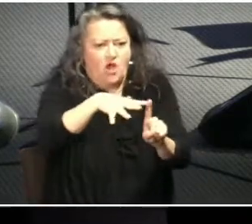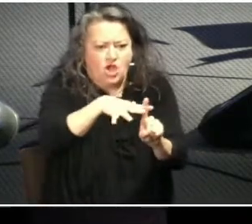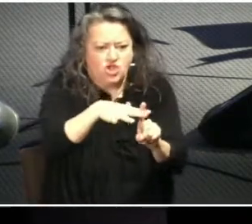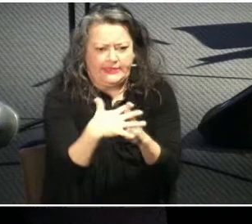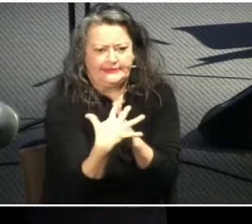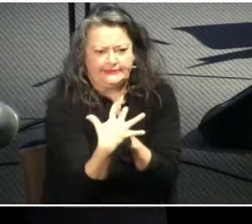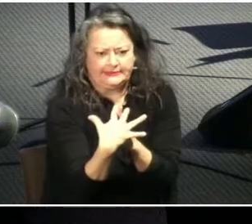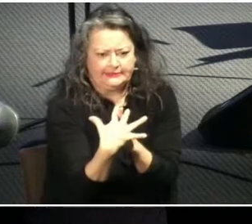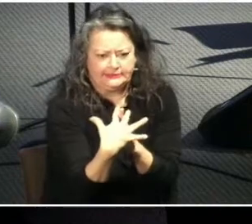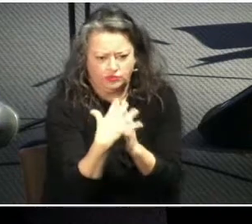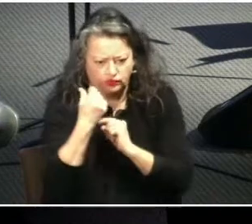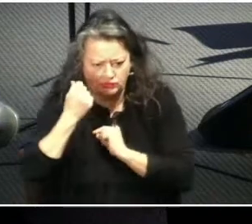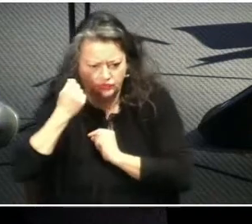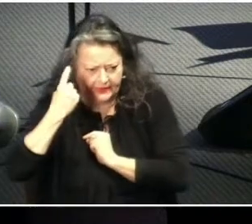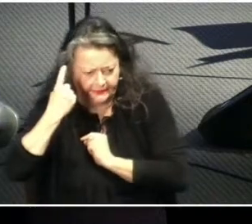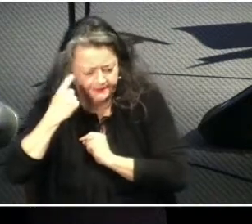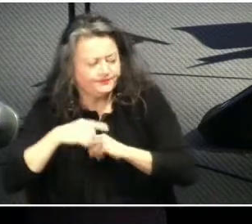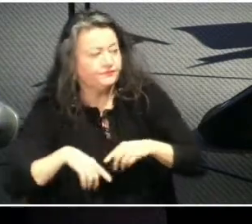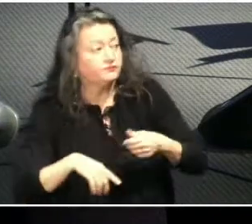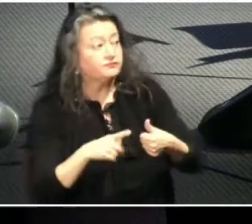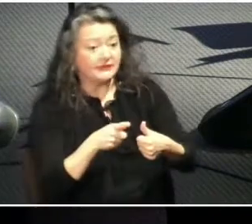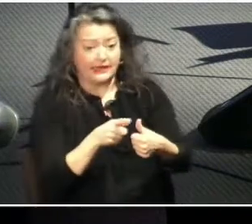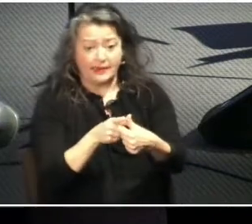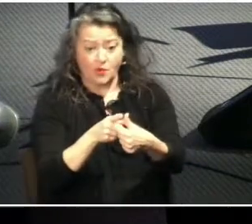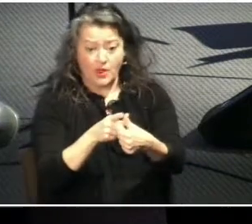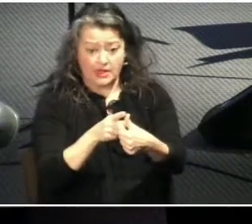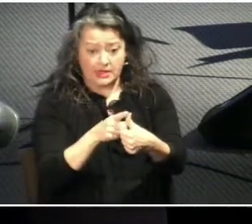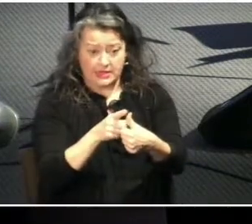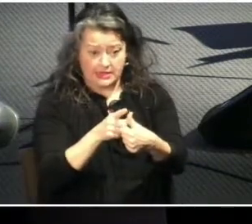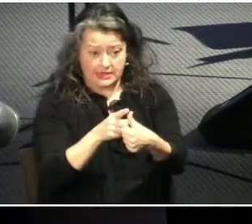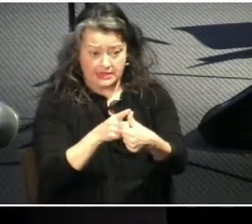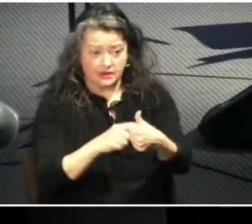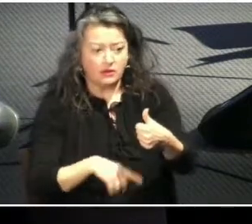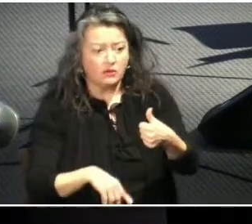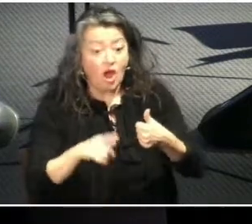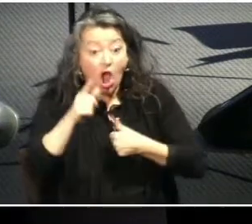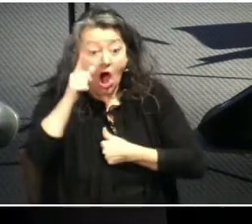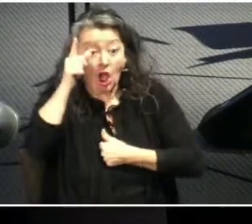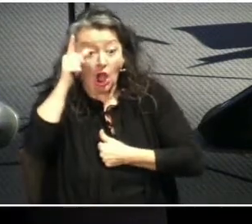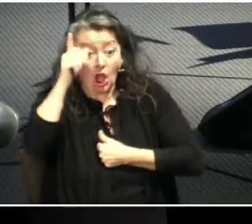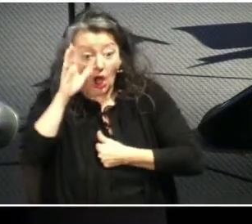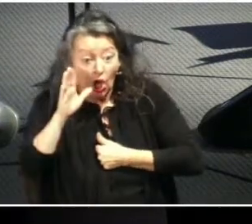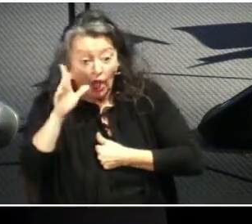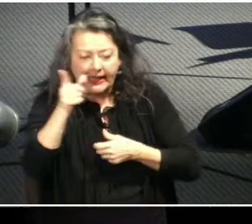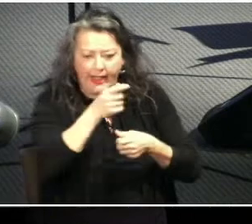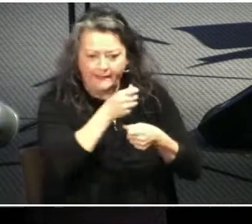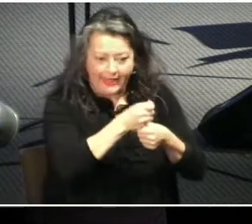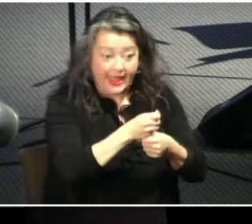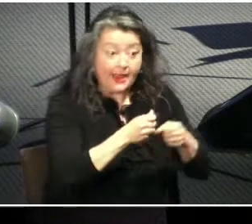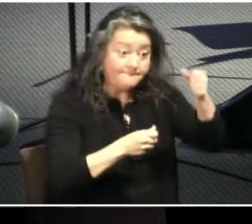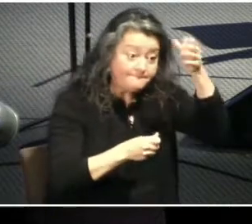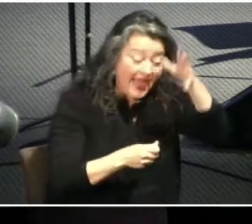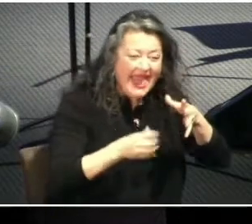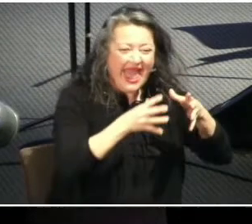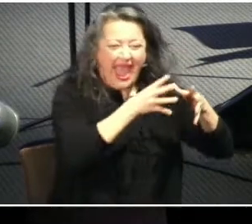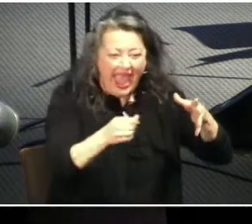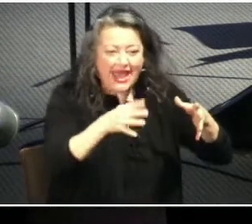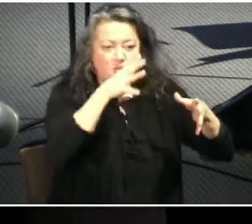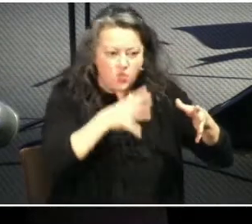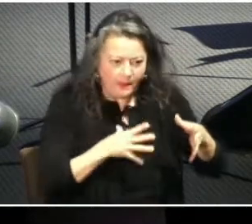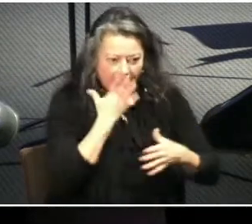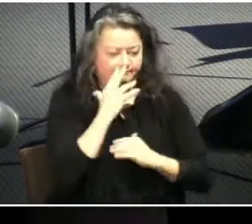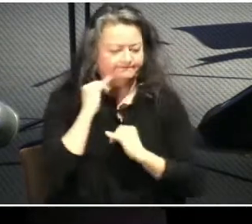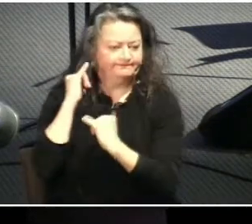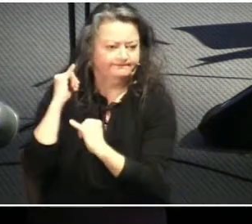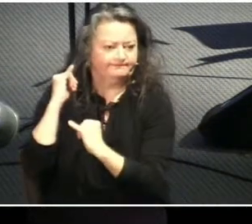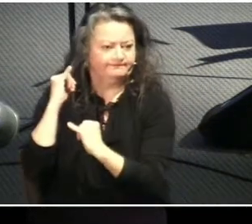19 number one god created males and females in his image this comes